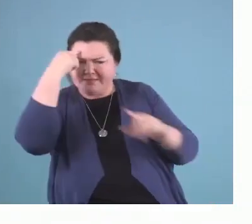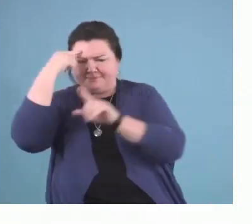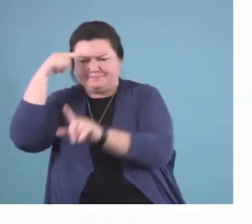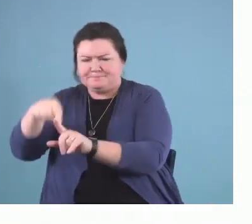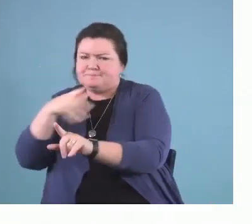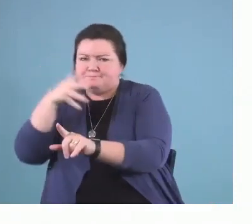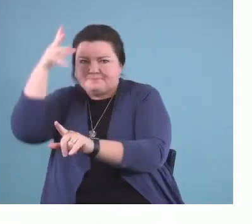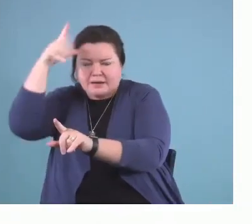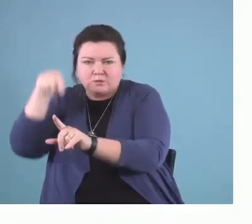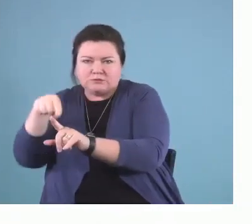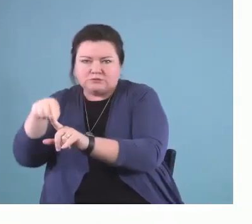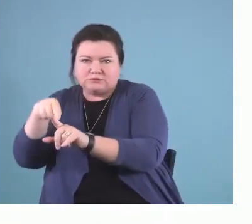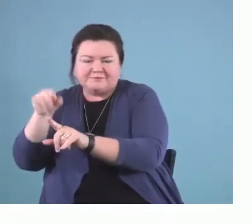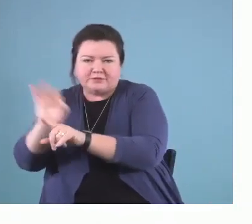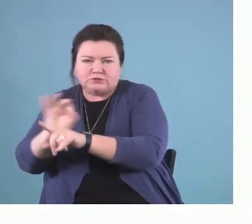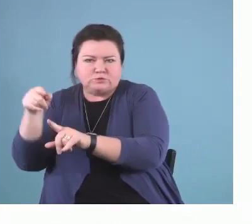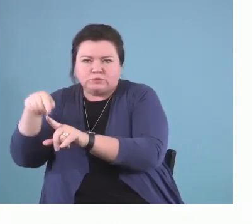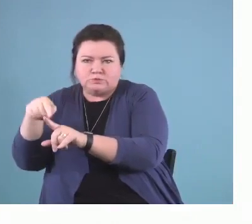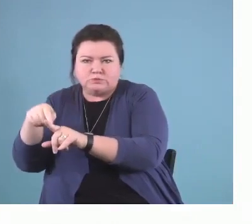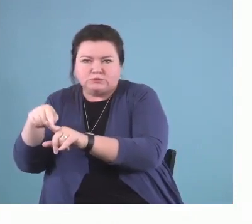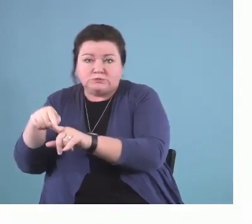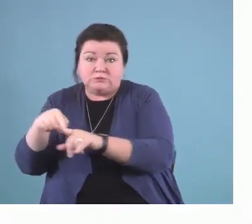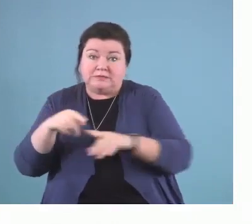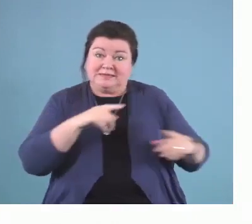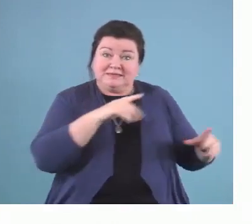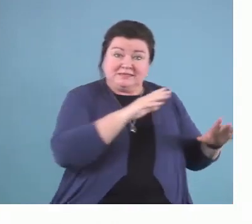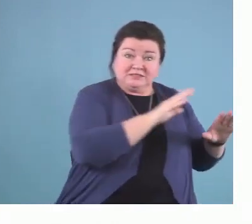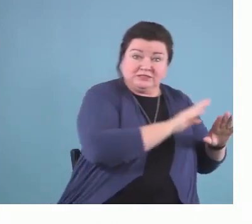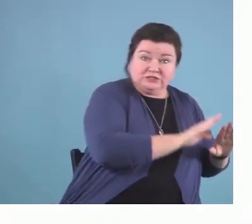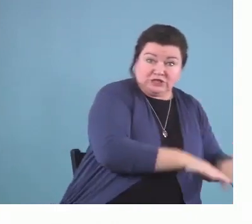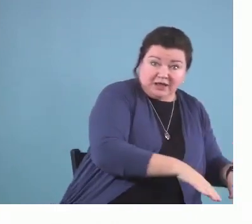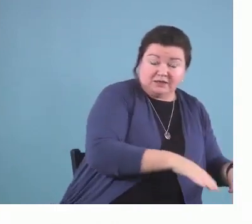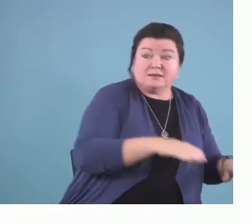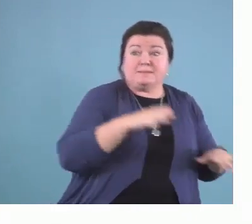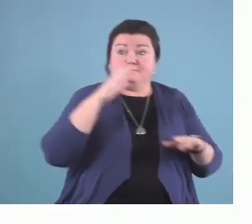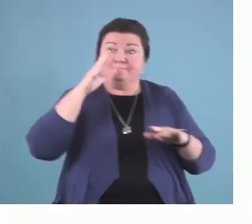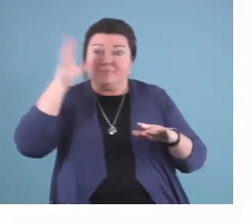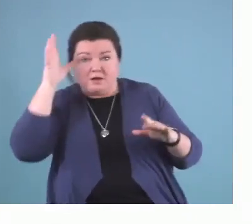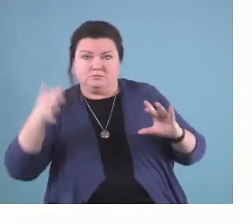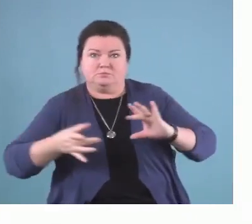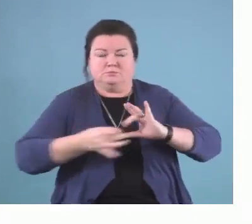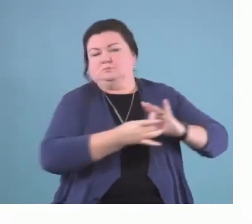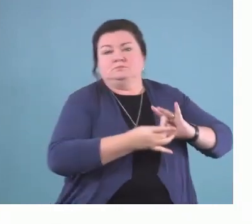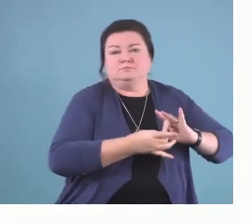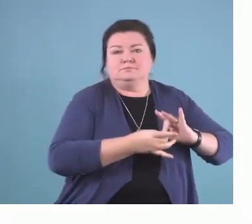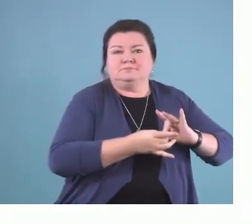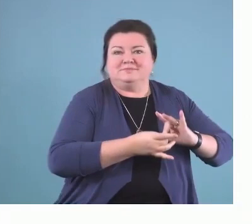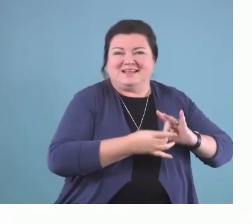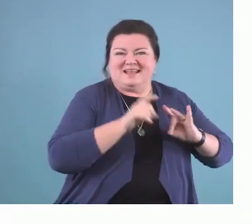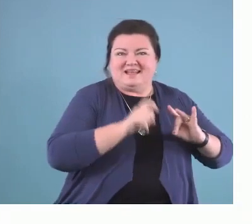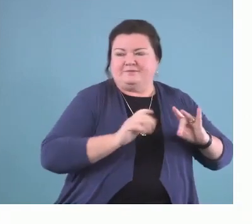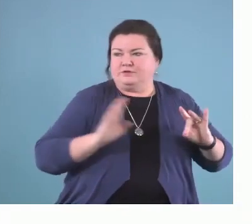So, the parent and the child are inextricably linked, and we have to be able to deal with the parent's